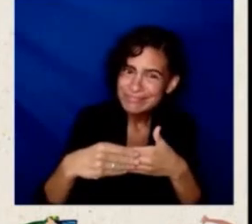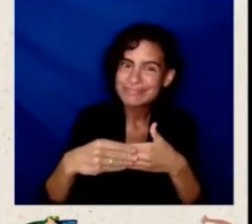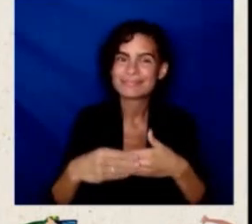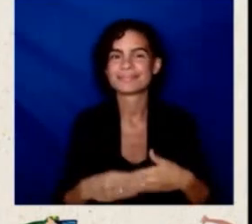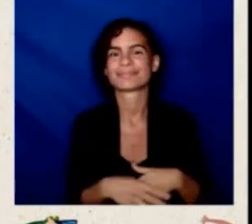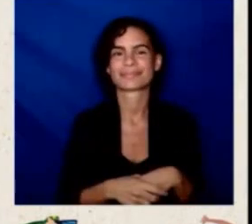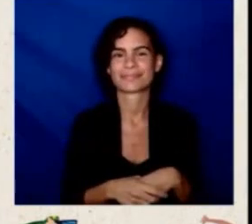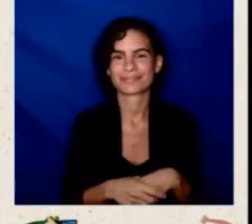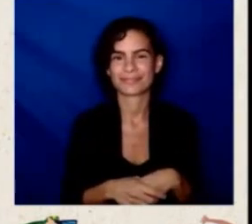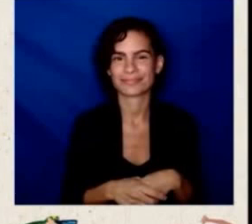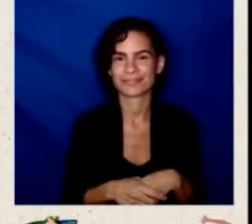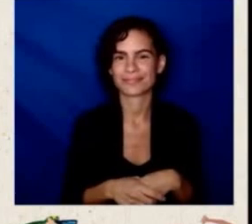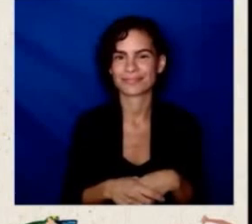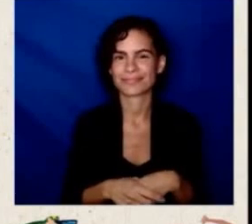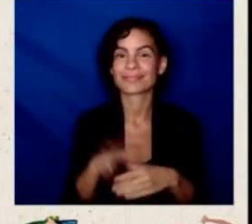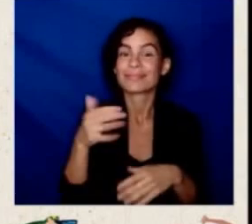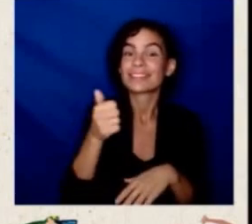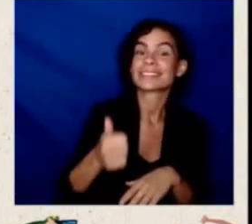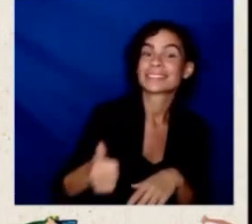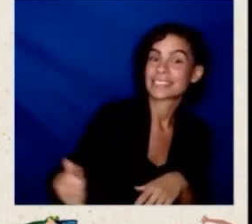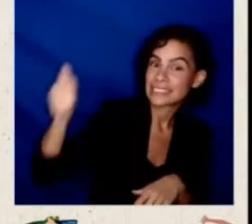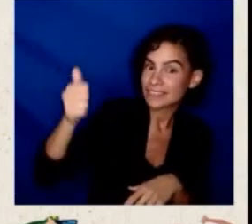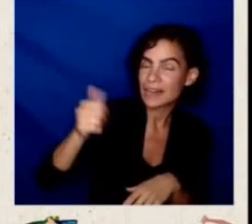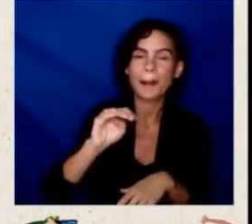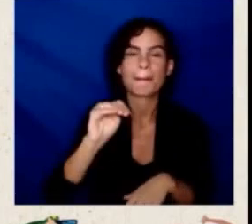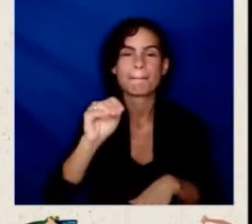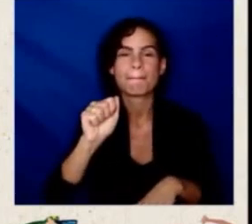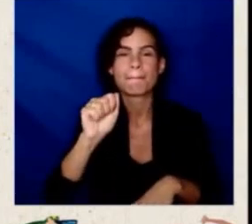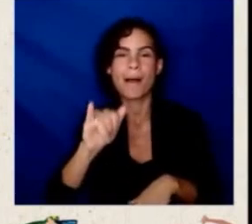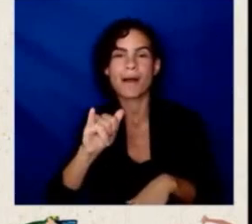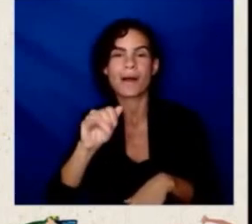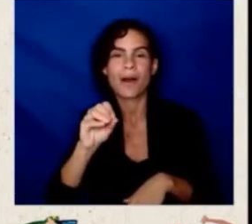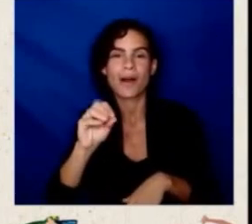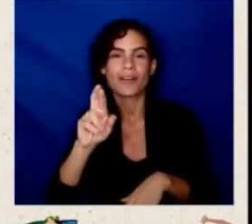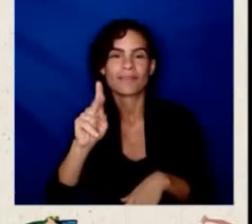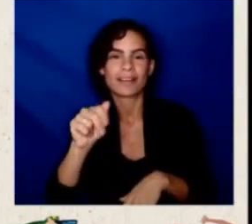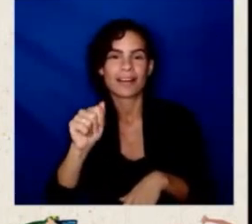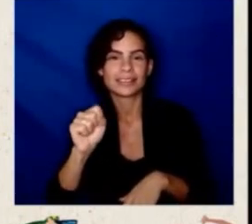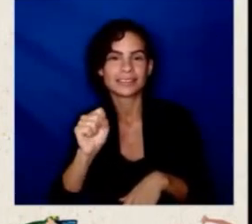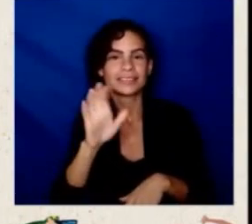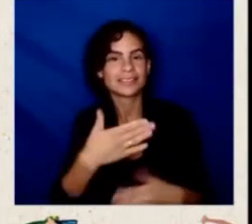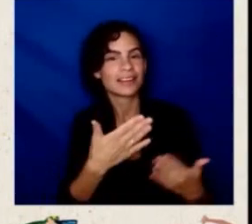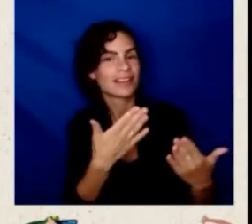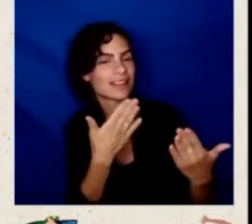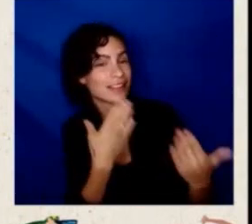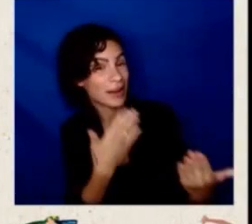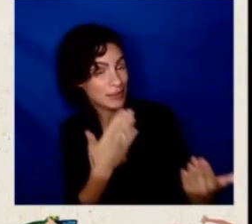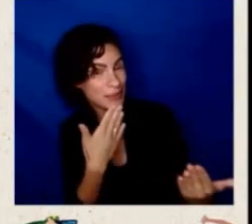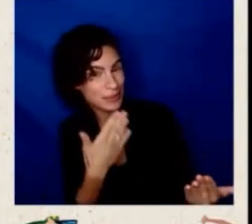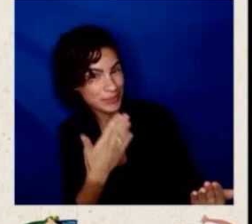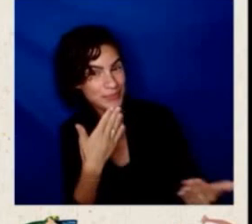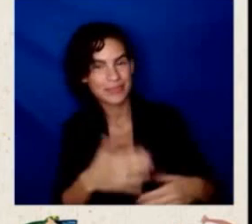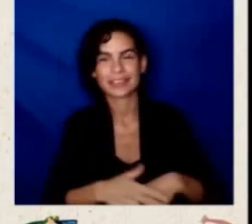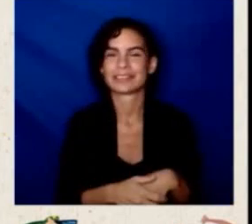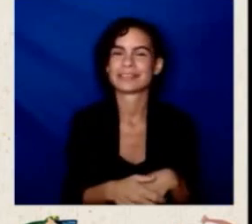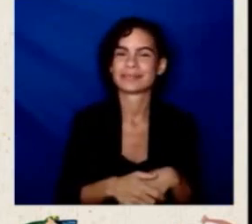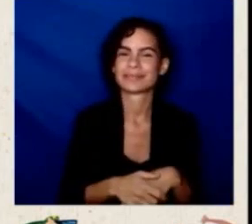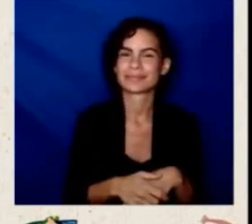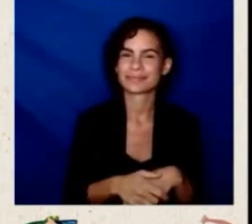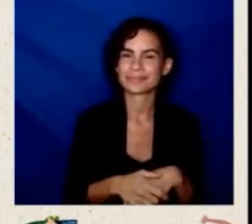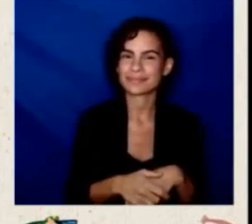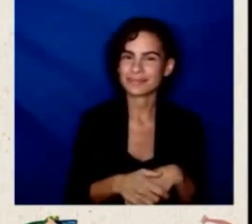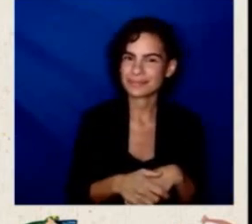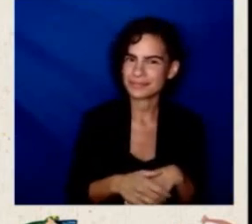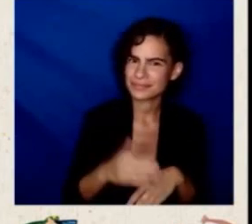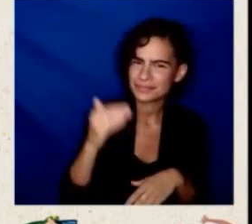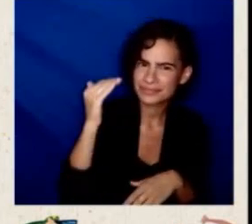well. Thank you, sir, for joining us today. I know you are dealing with some very urgent matters and making time for us today